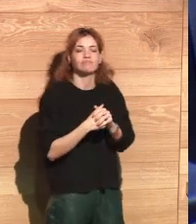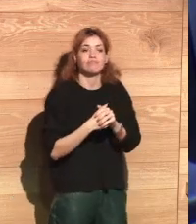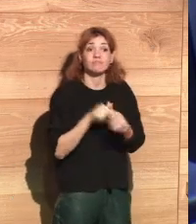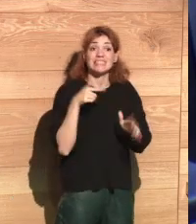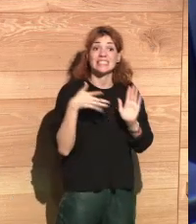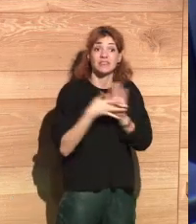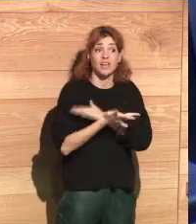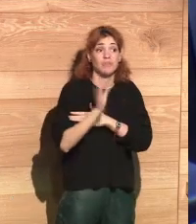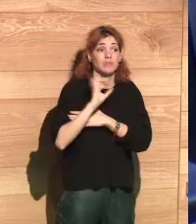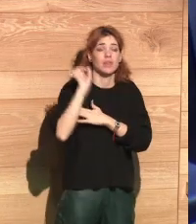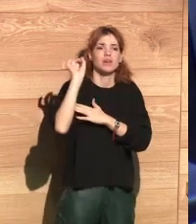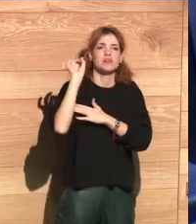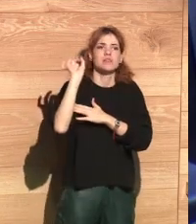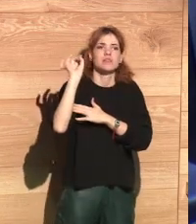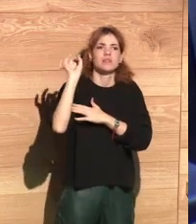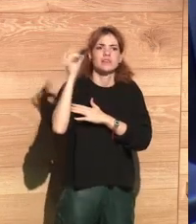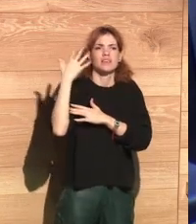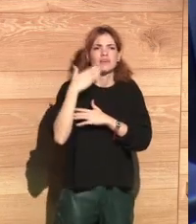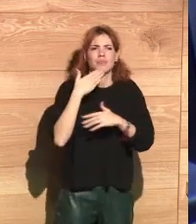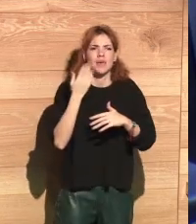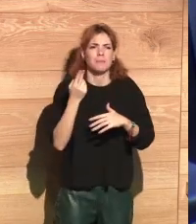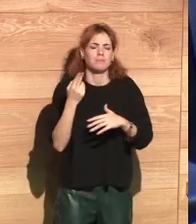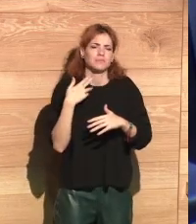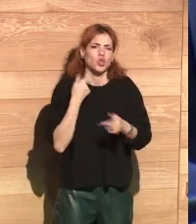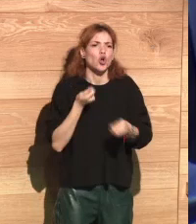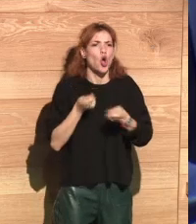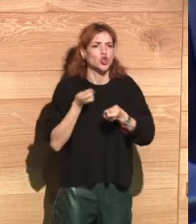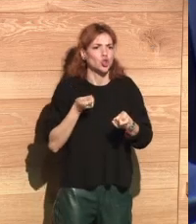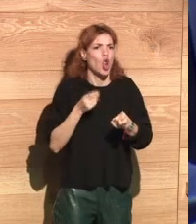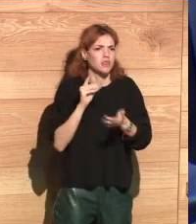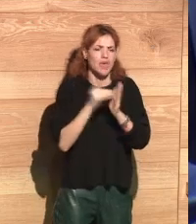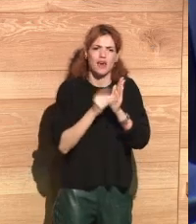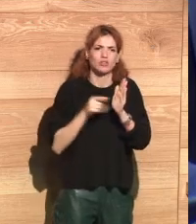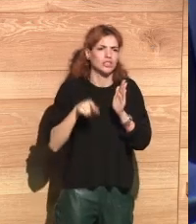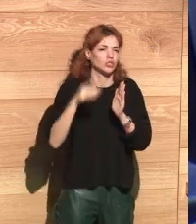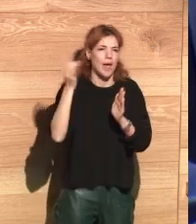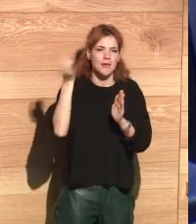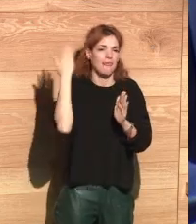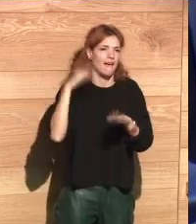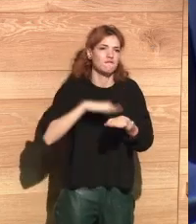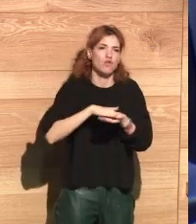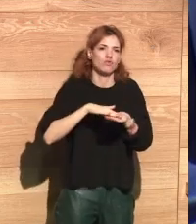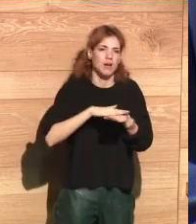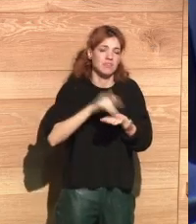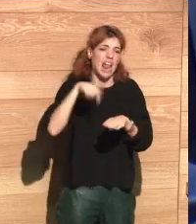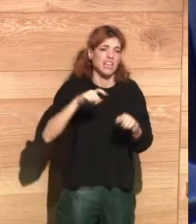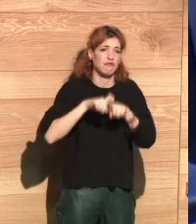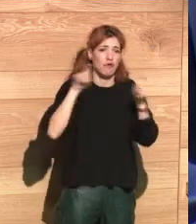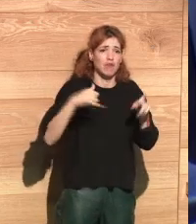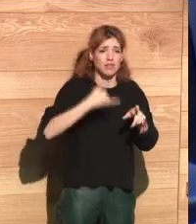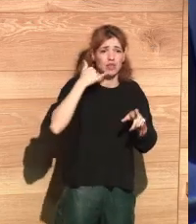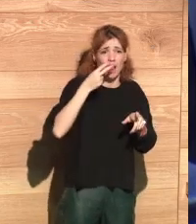I think that the idea of the individual having control over their data is key in Europe. However,